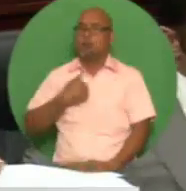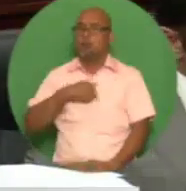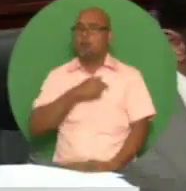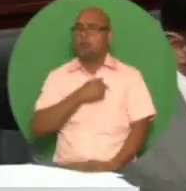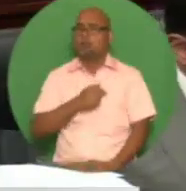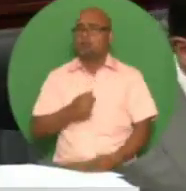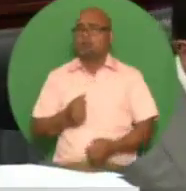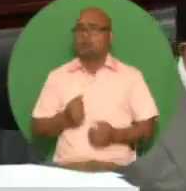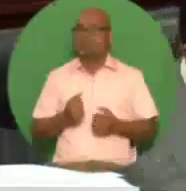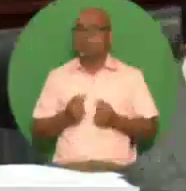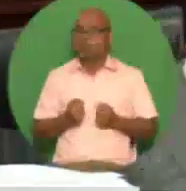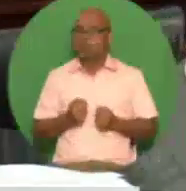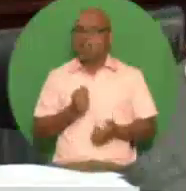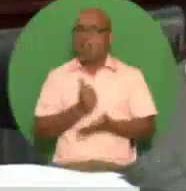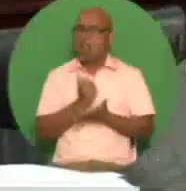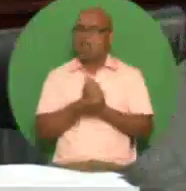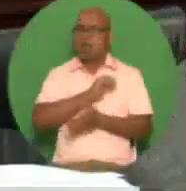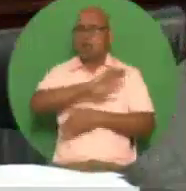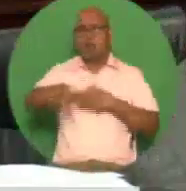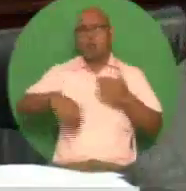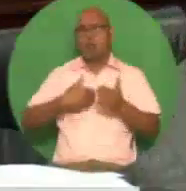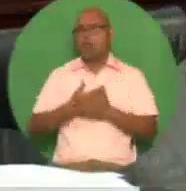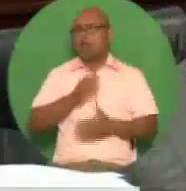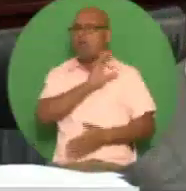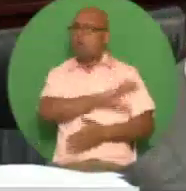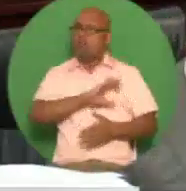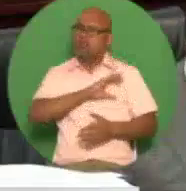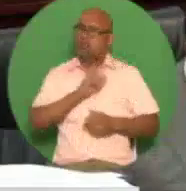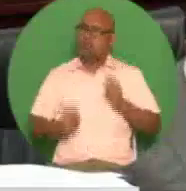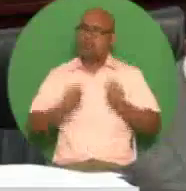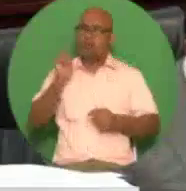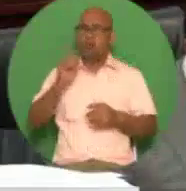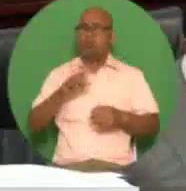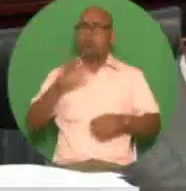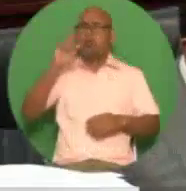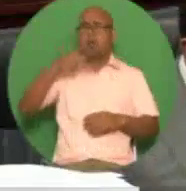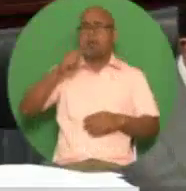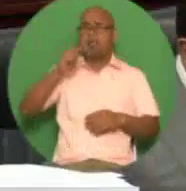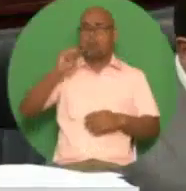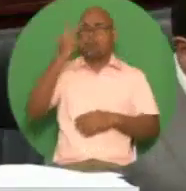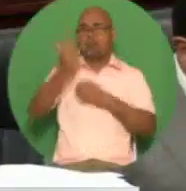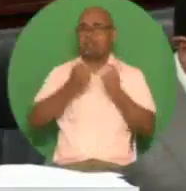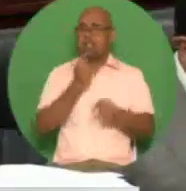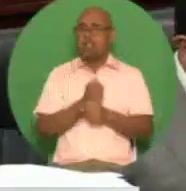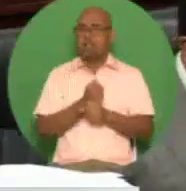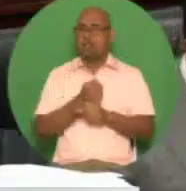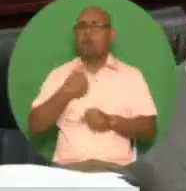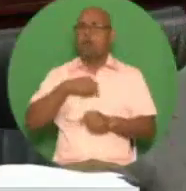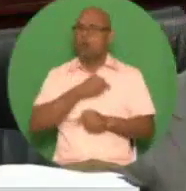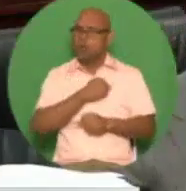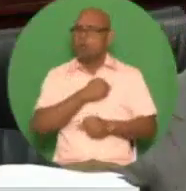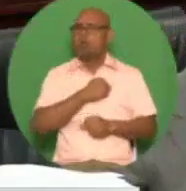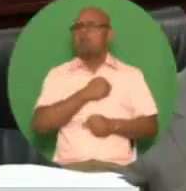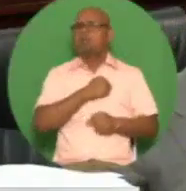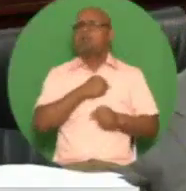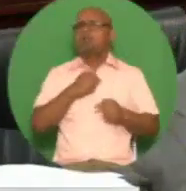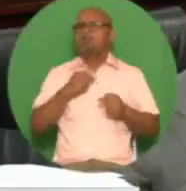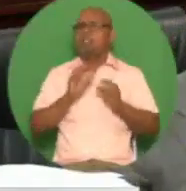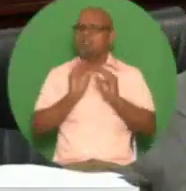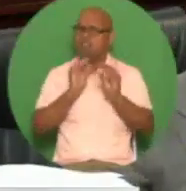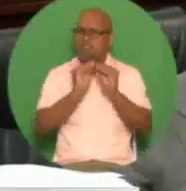citizens in our first three years madam speaker in our first three years we have achieved the herclean task